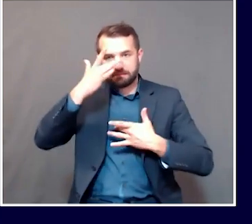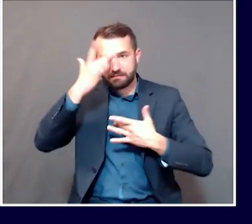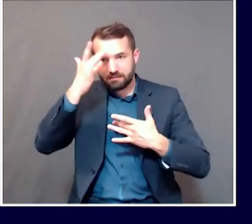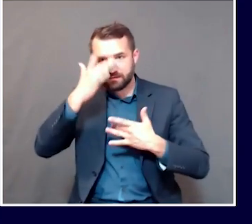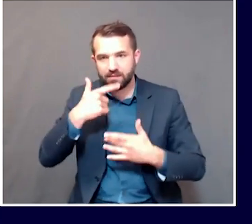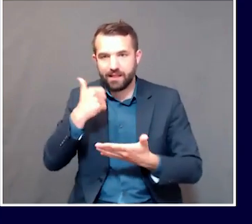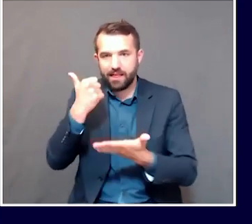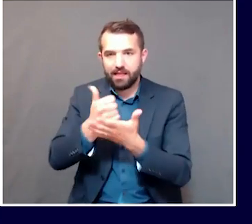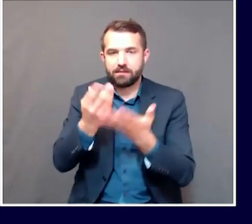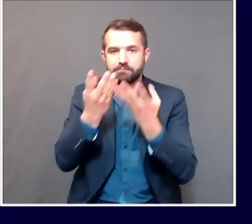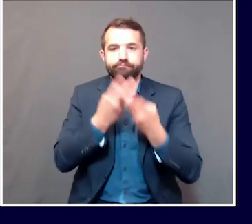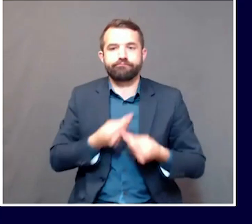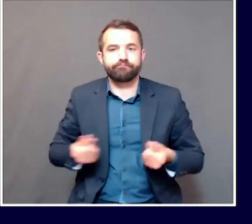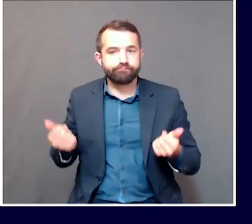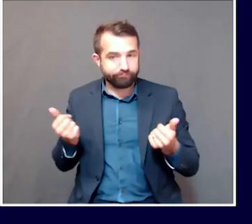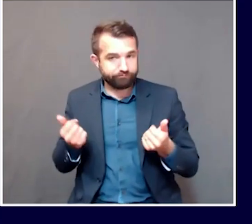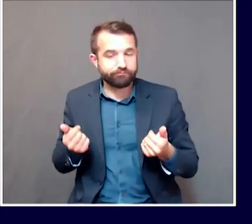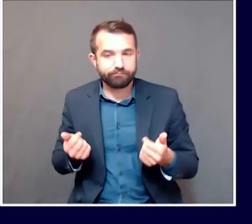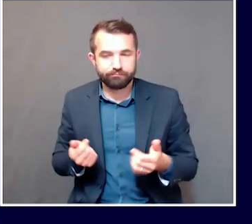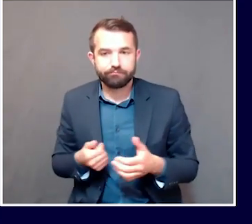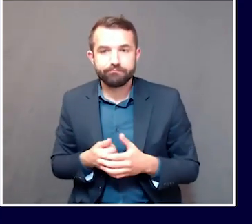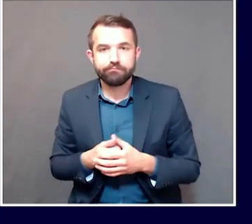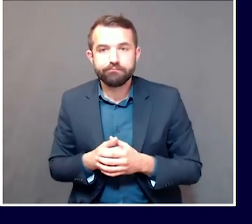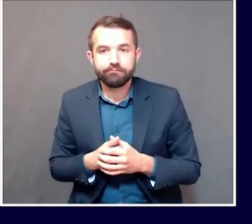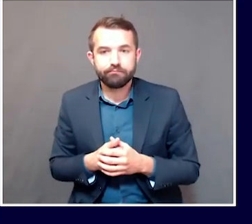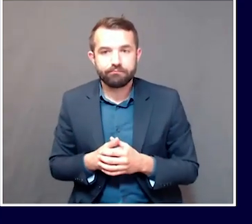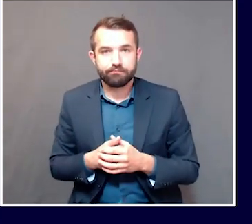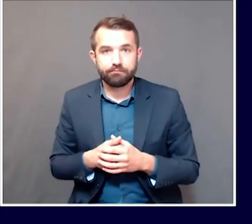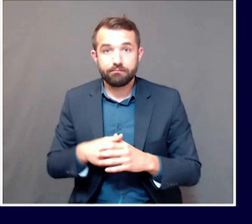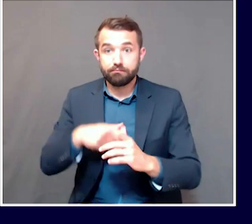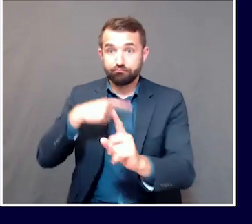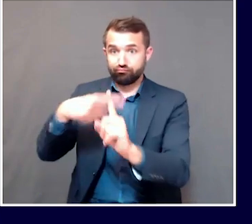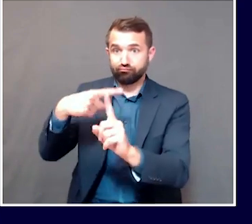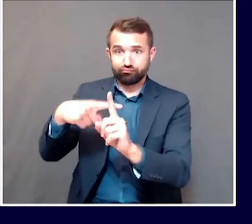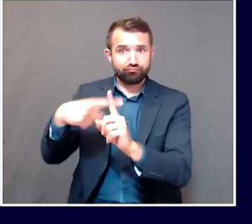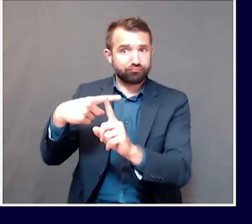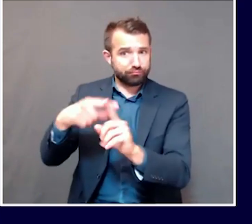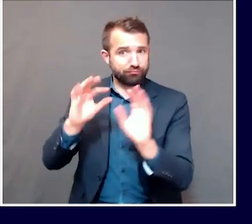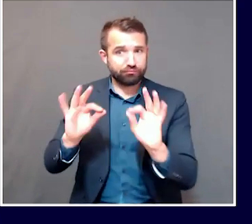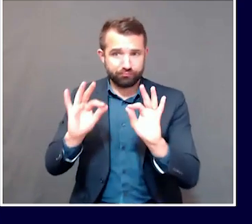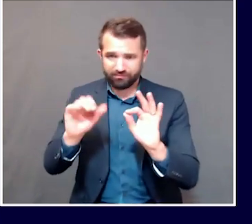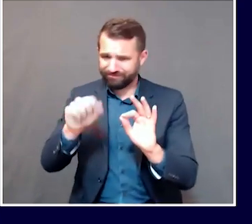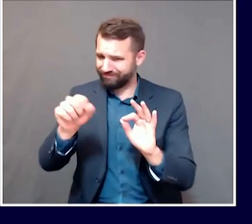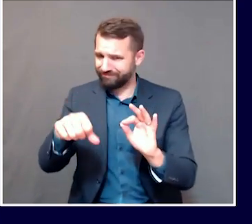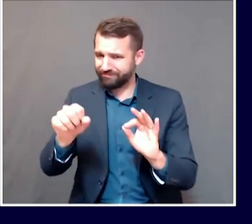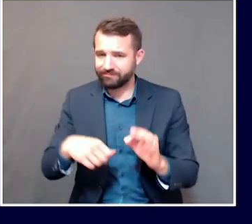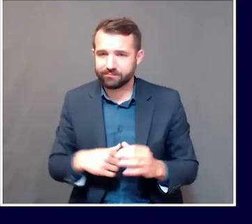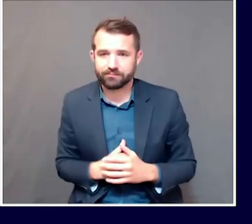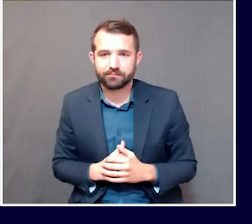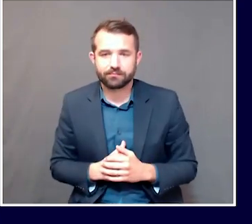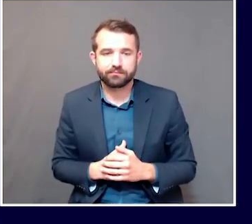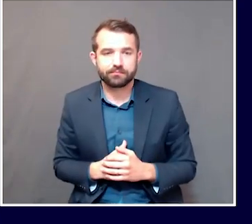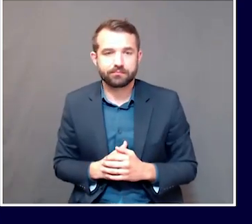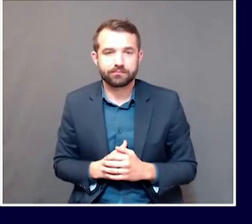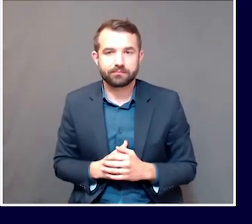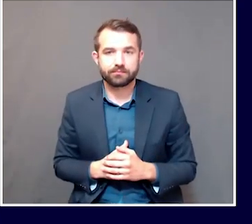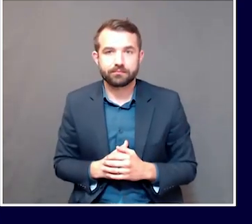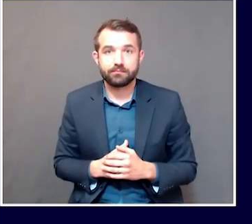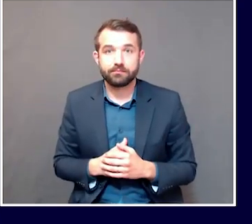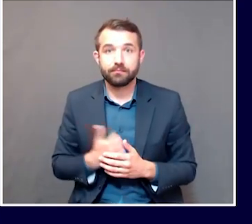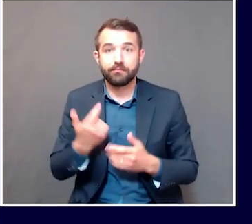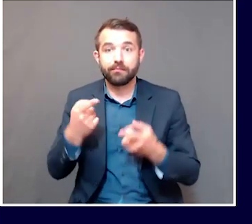COVID-19 as well. This is a positive sign, though. It is a sign that, as with many viral respiratory illnesses,